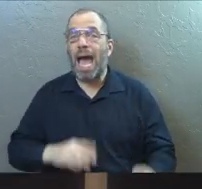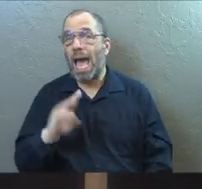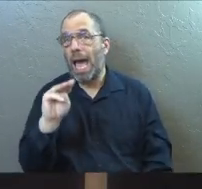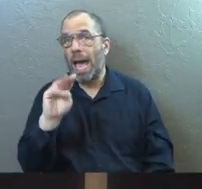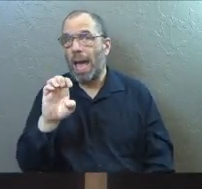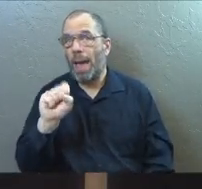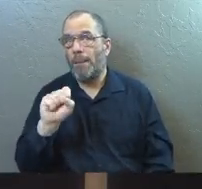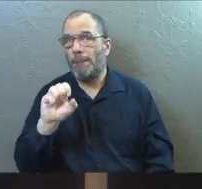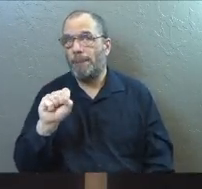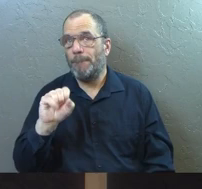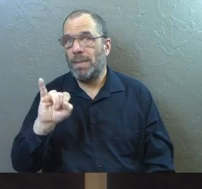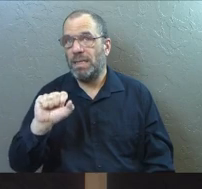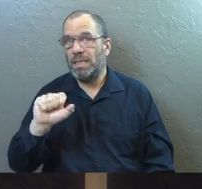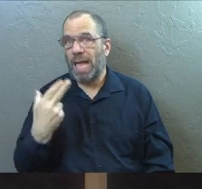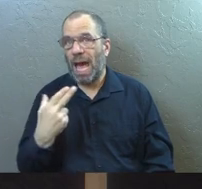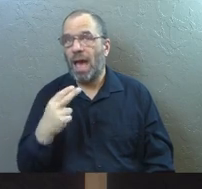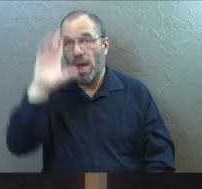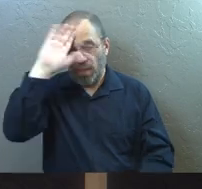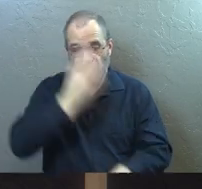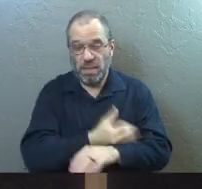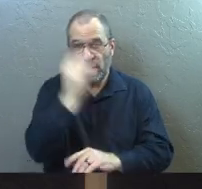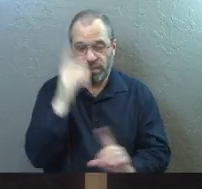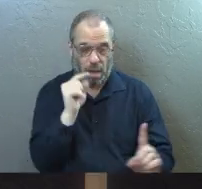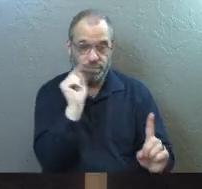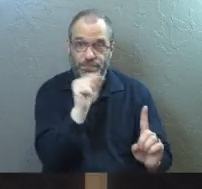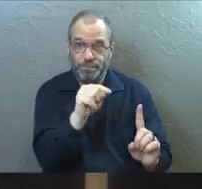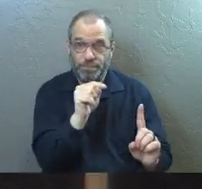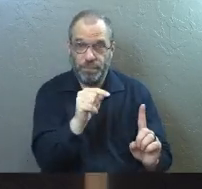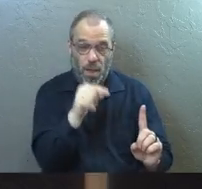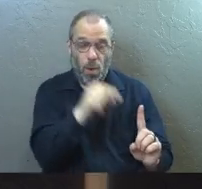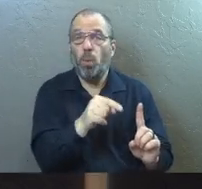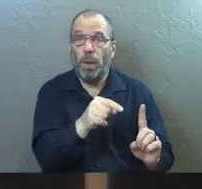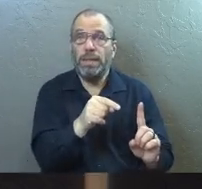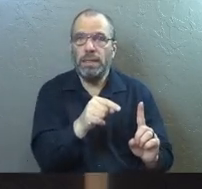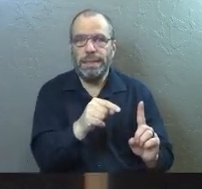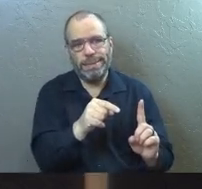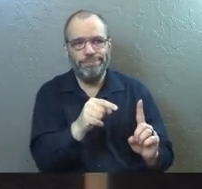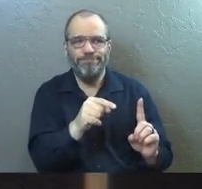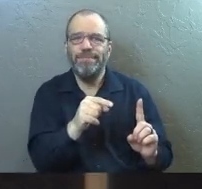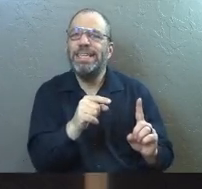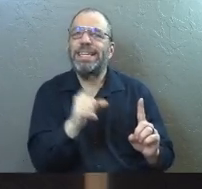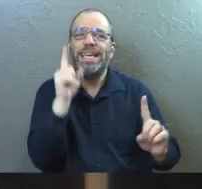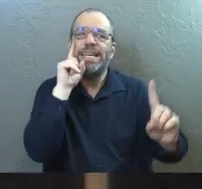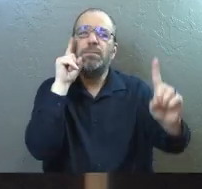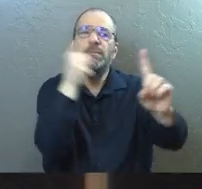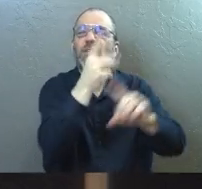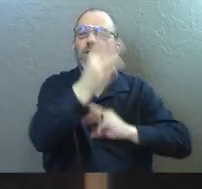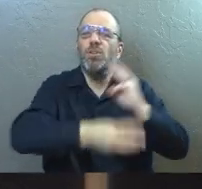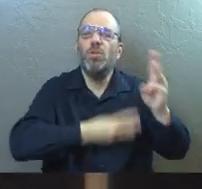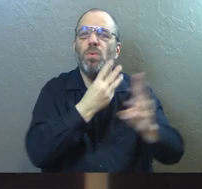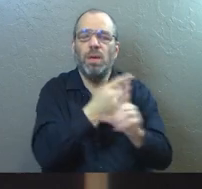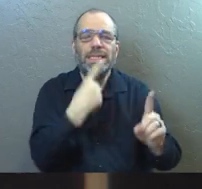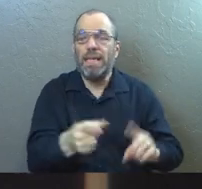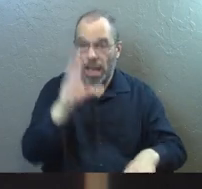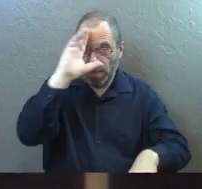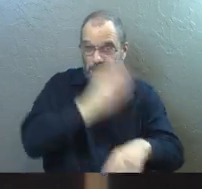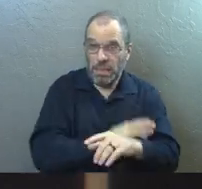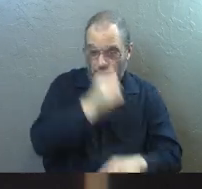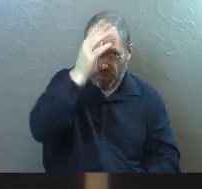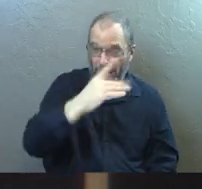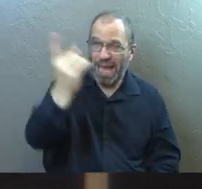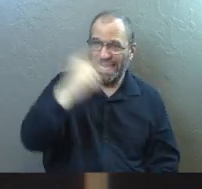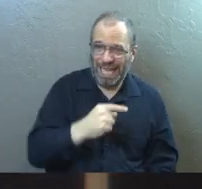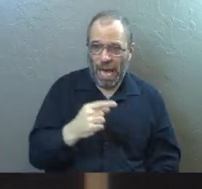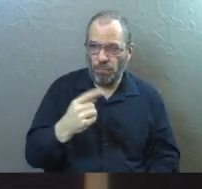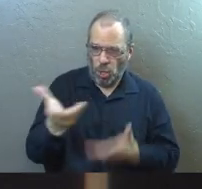the Son of God. And Jesus Christ said when he was summarizing his mission in this world, he says, the Son of Man